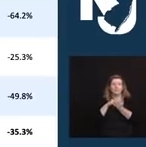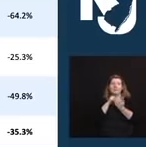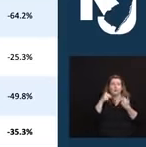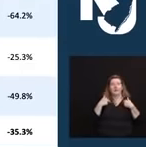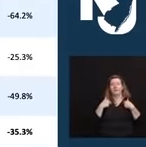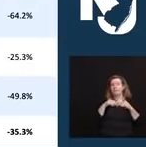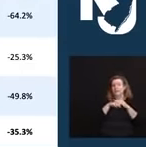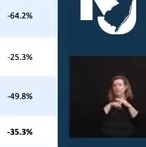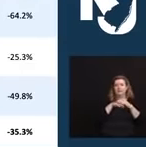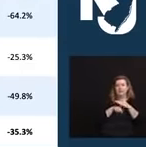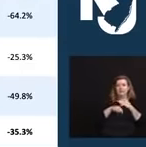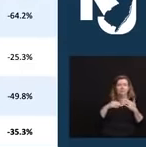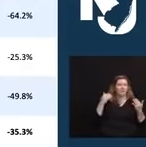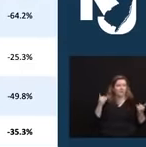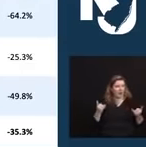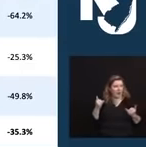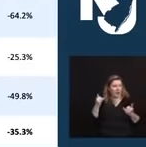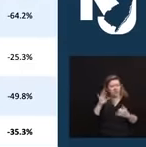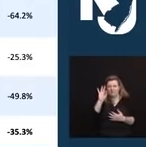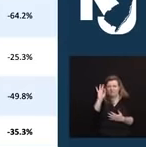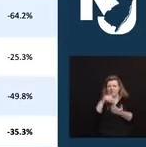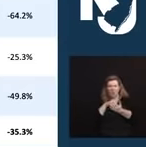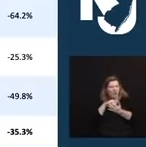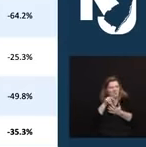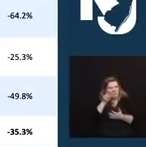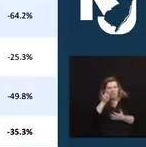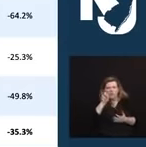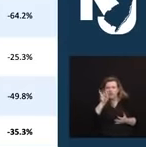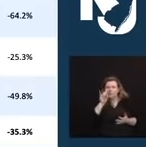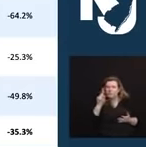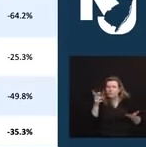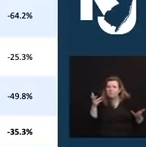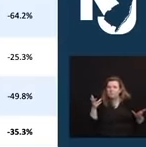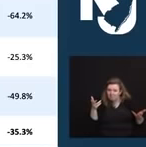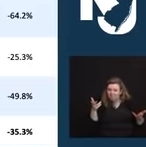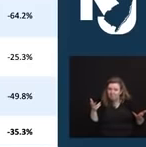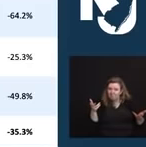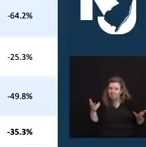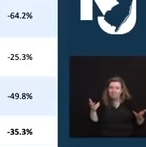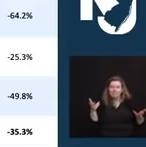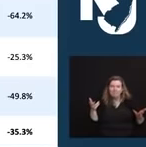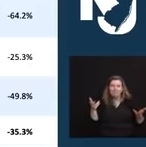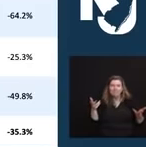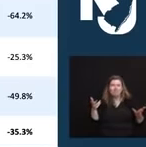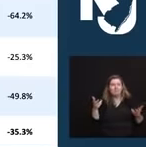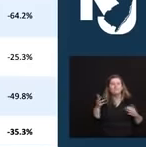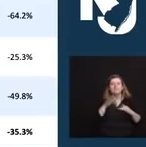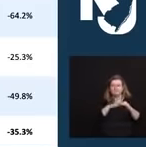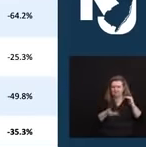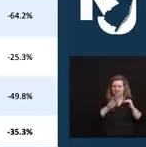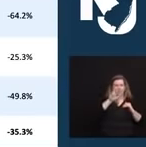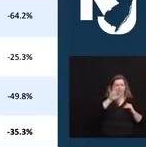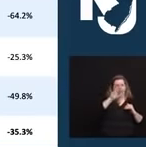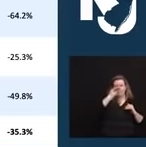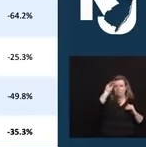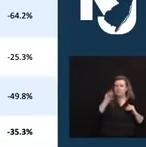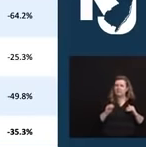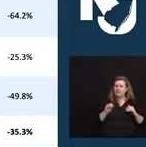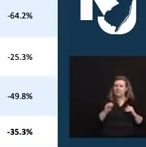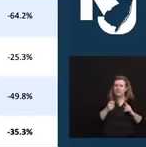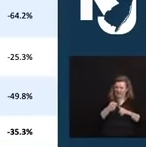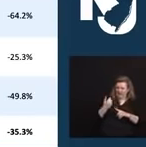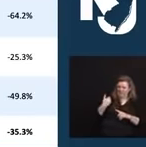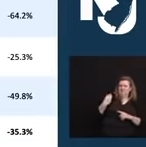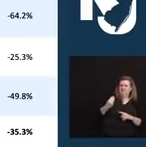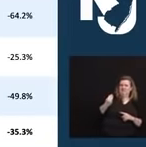,281, and that number is more than 35% lower than the update we gave on Monday. We won't have our next